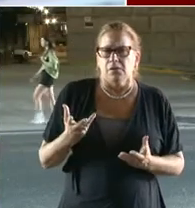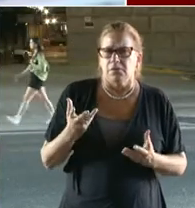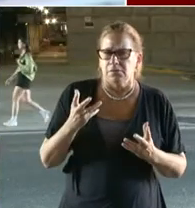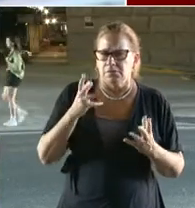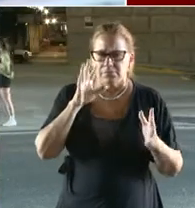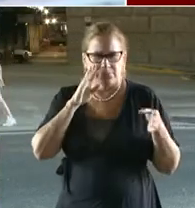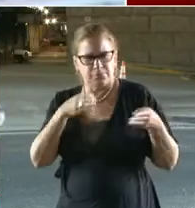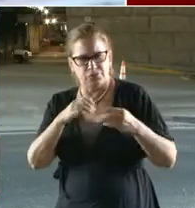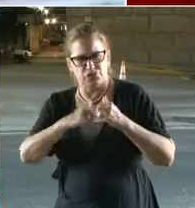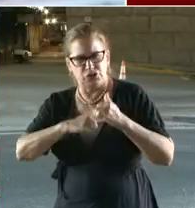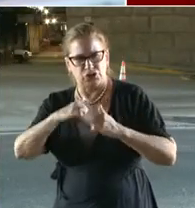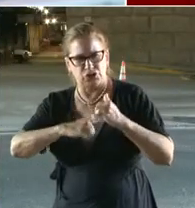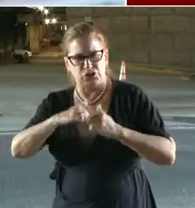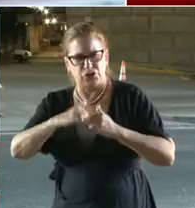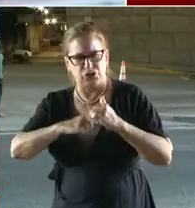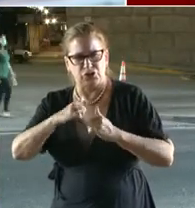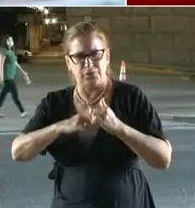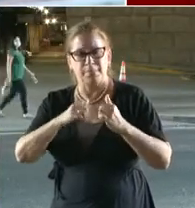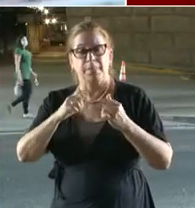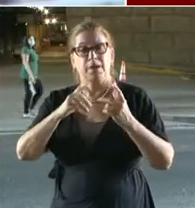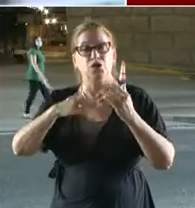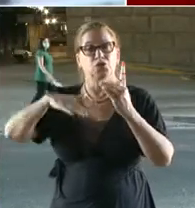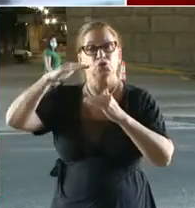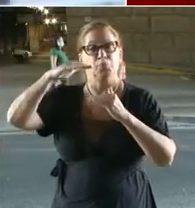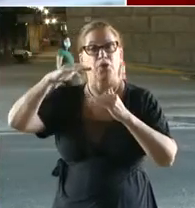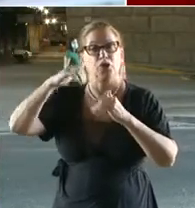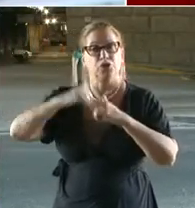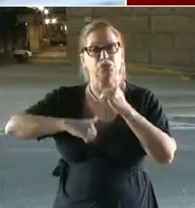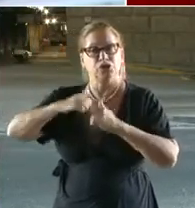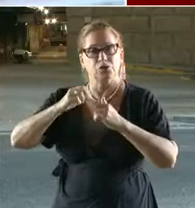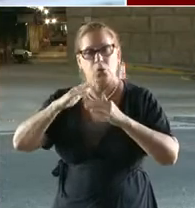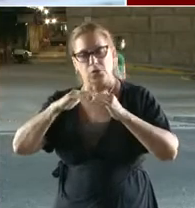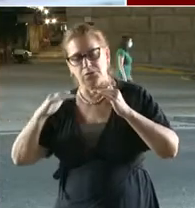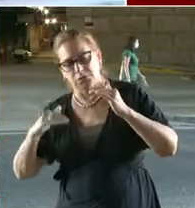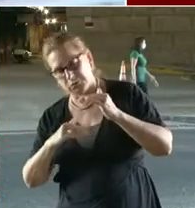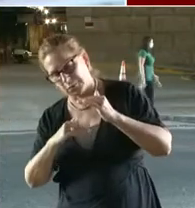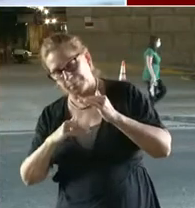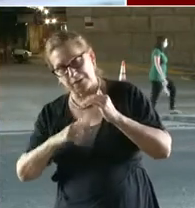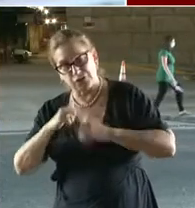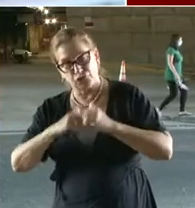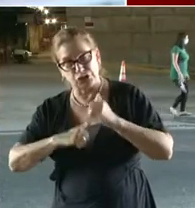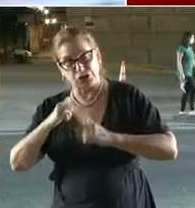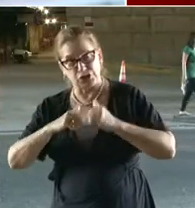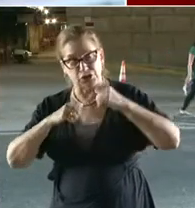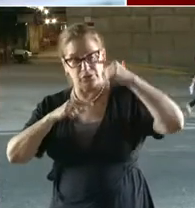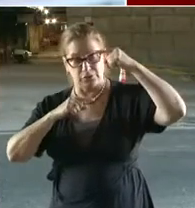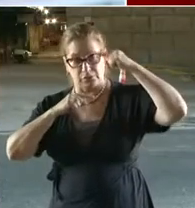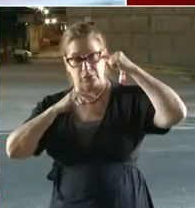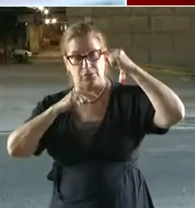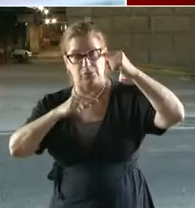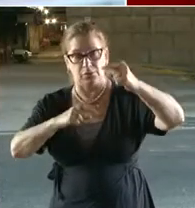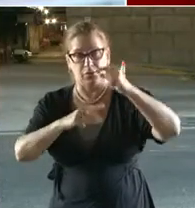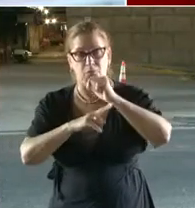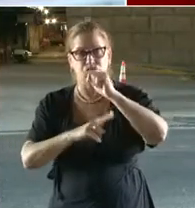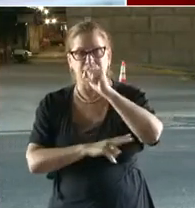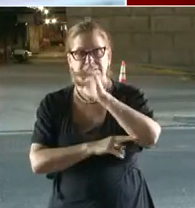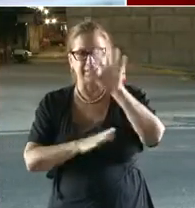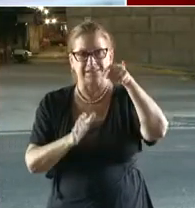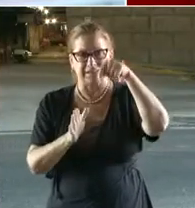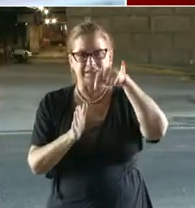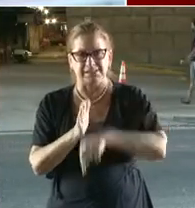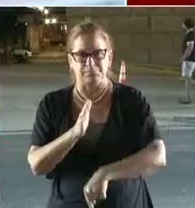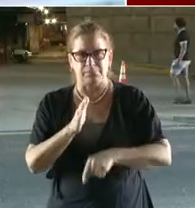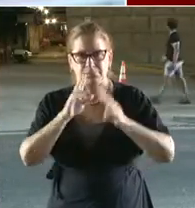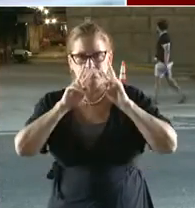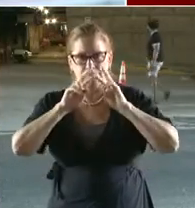local and federal guidelines. After the inspection, DDOT receives an extensive report of the status of the bridge